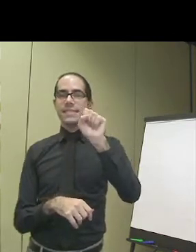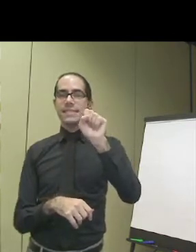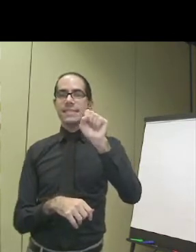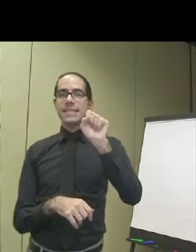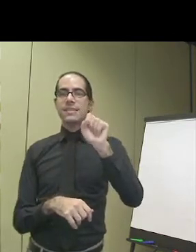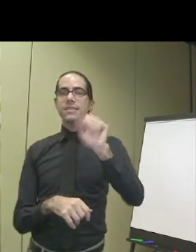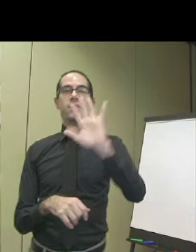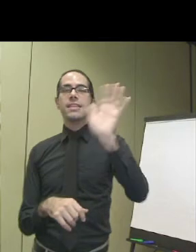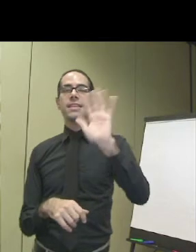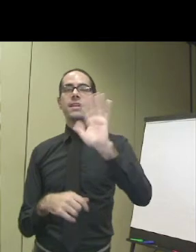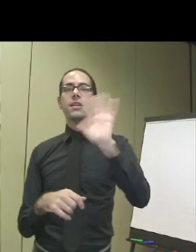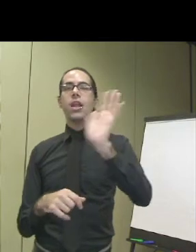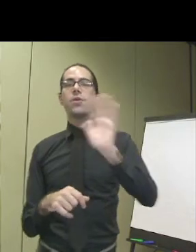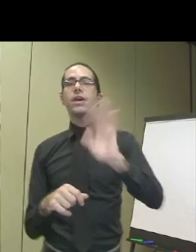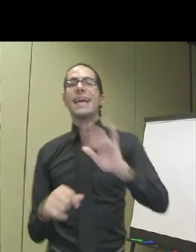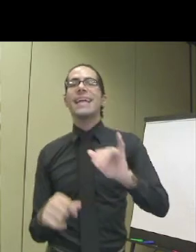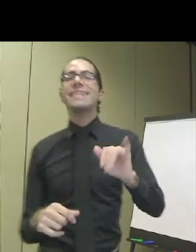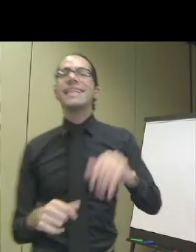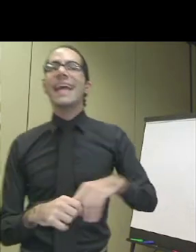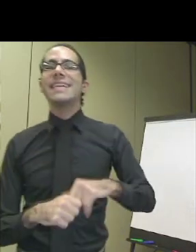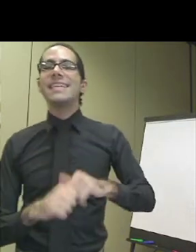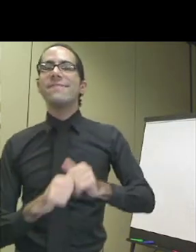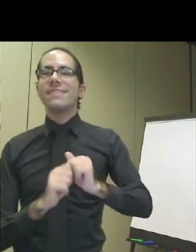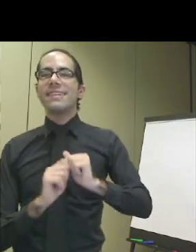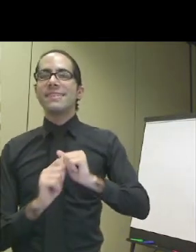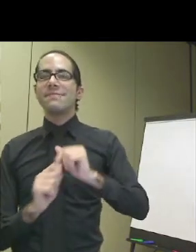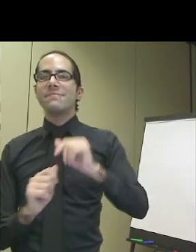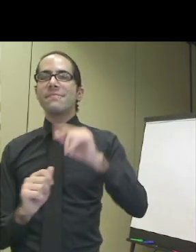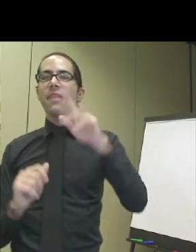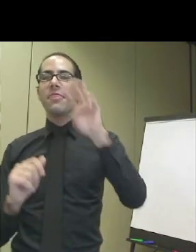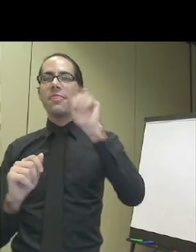We have incentives. Excuse me.